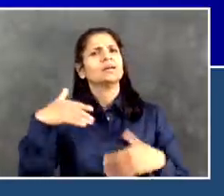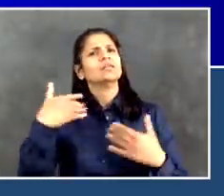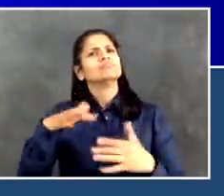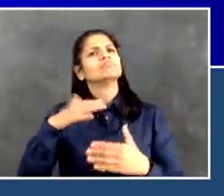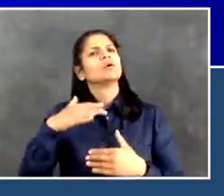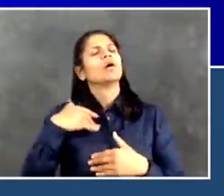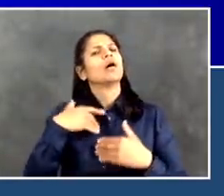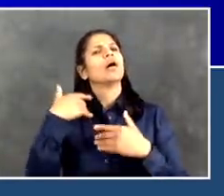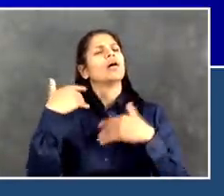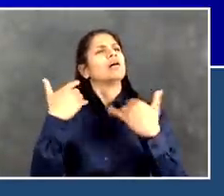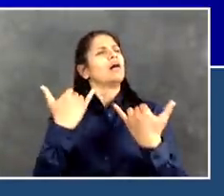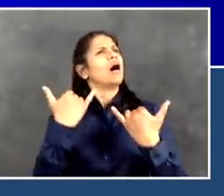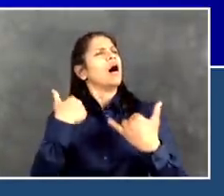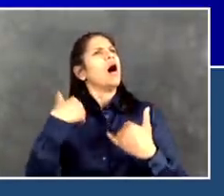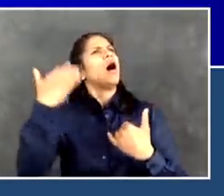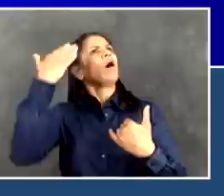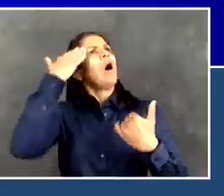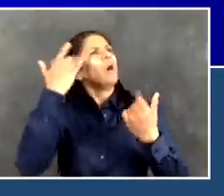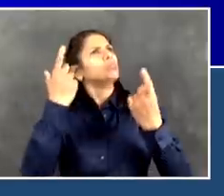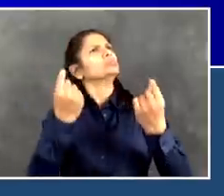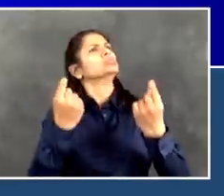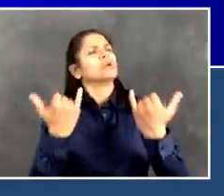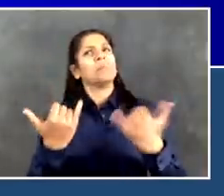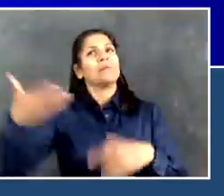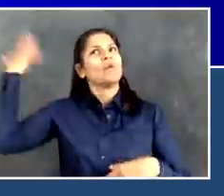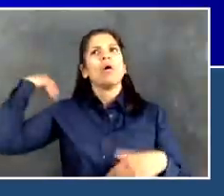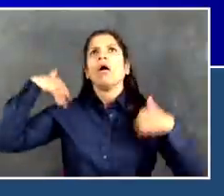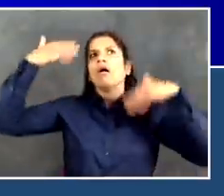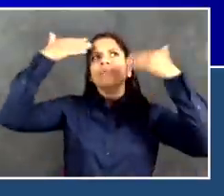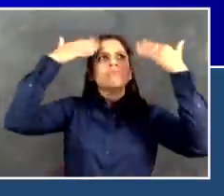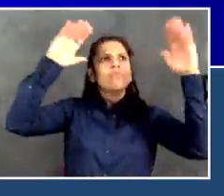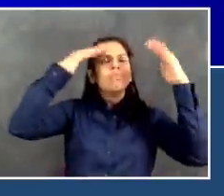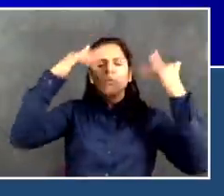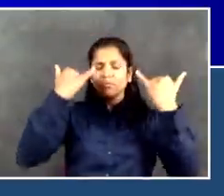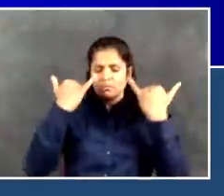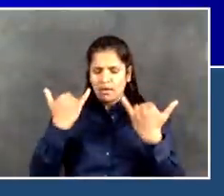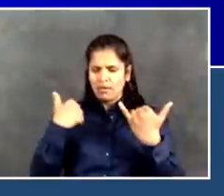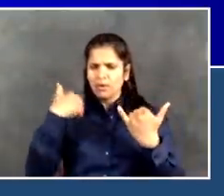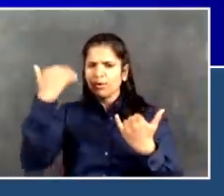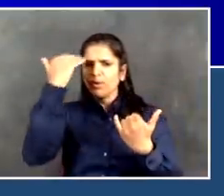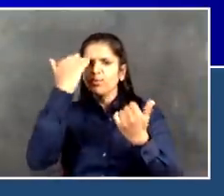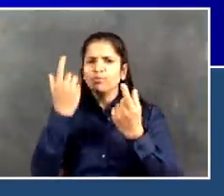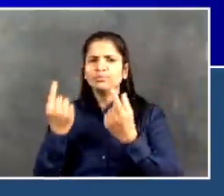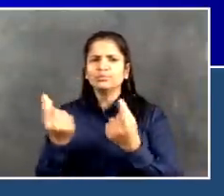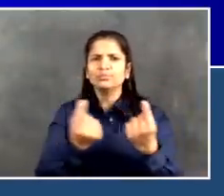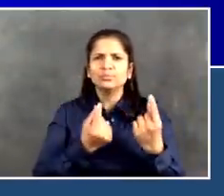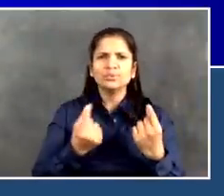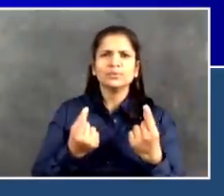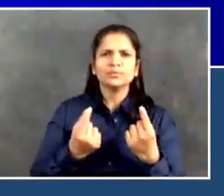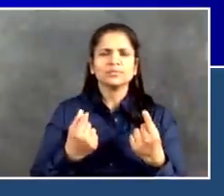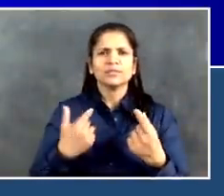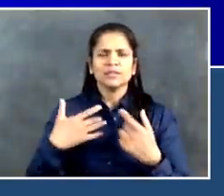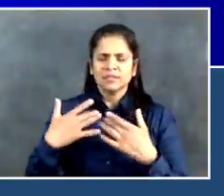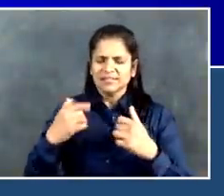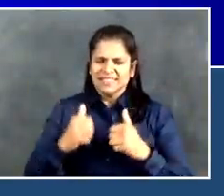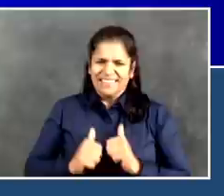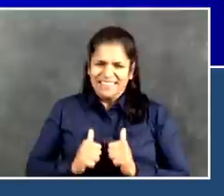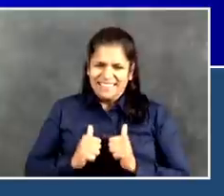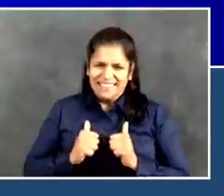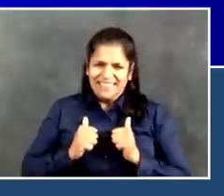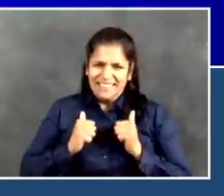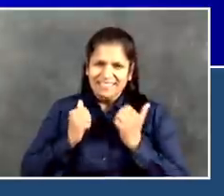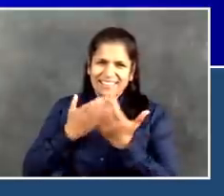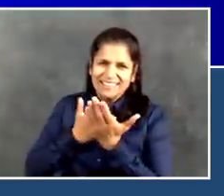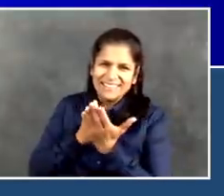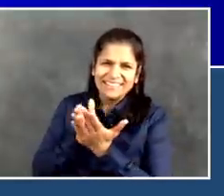horrible, tough journey we've all had to go on coincided with such profoundly